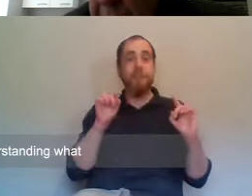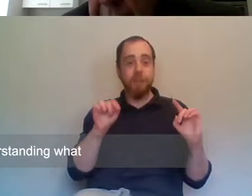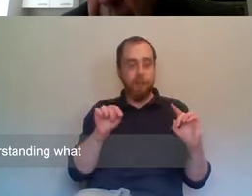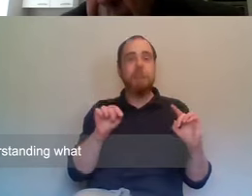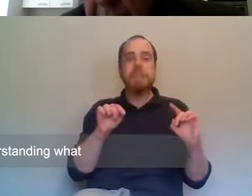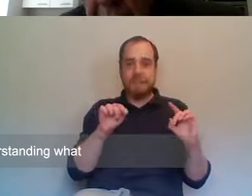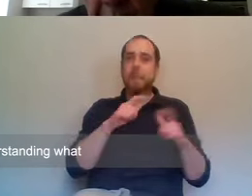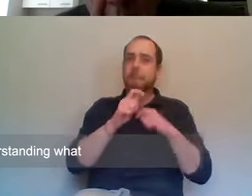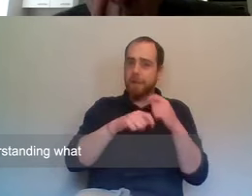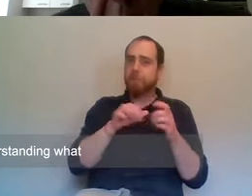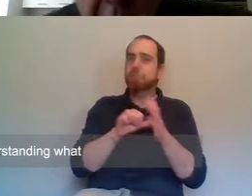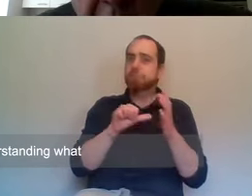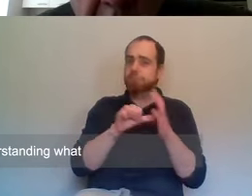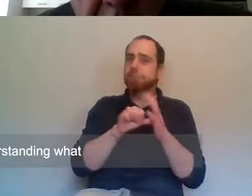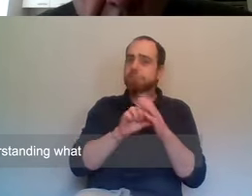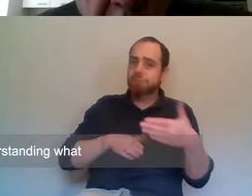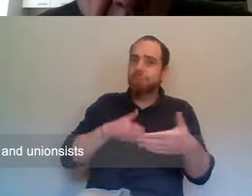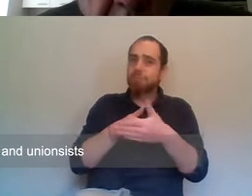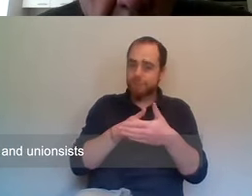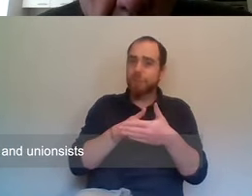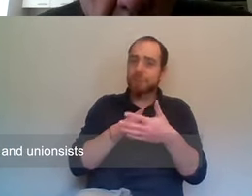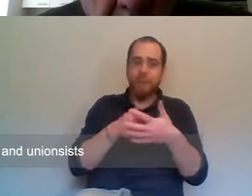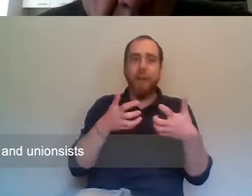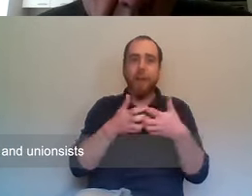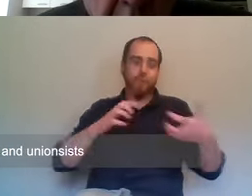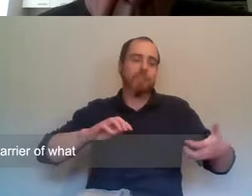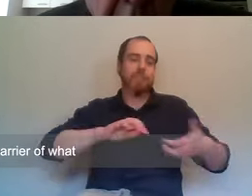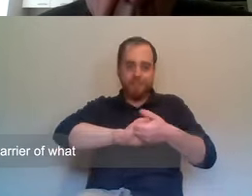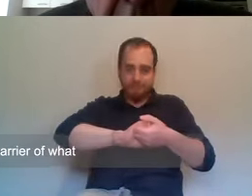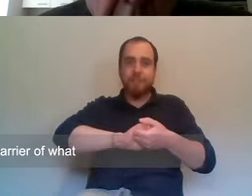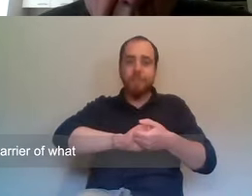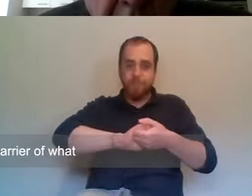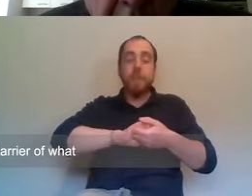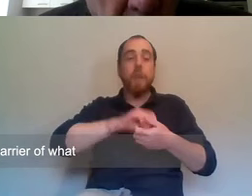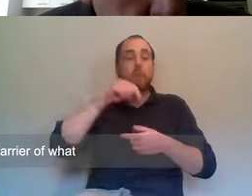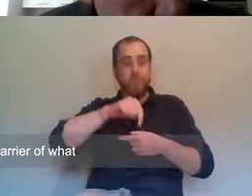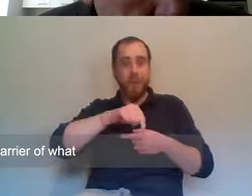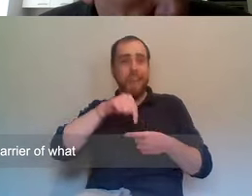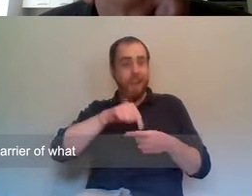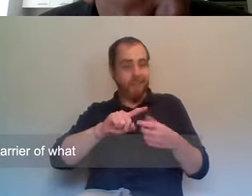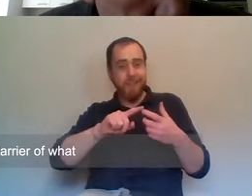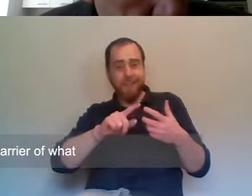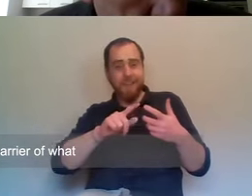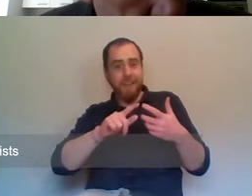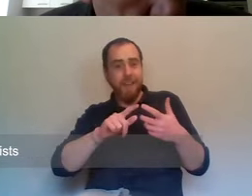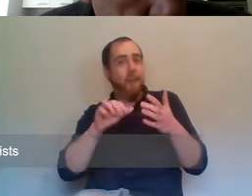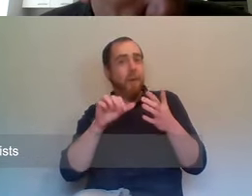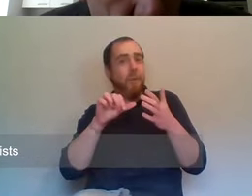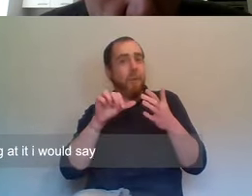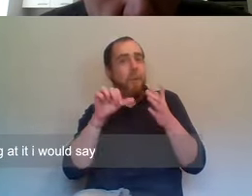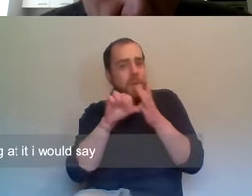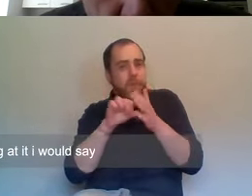understanding what, um, Unionists concerns. And Unionists had to cross the barrier of what nationalists concerned.